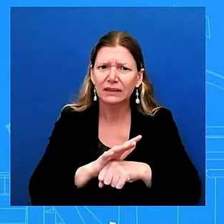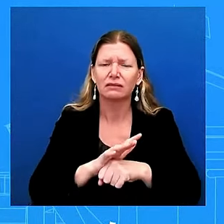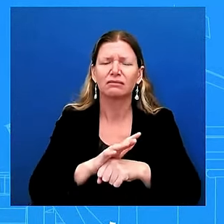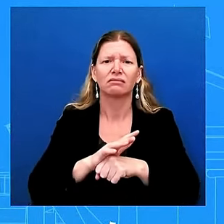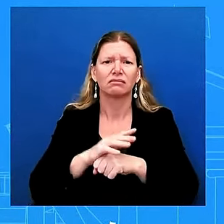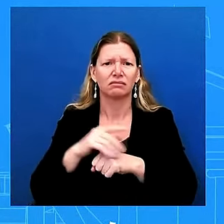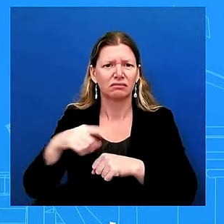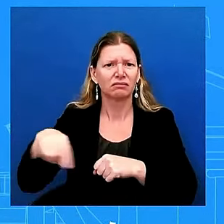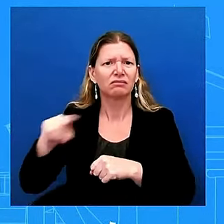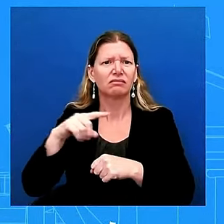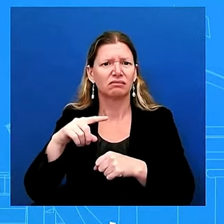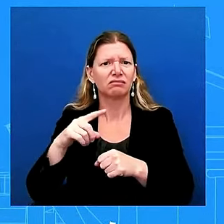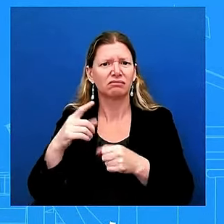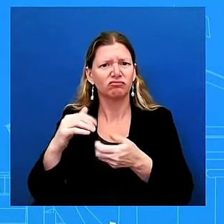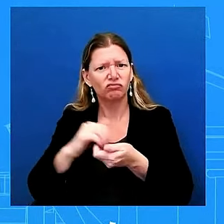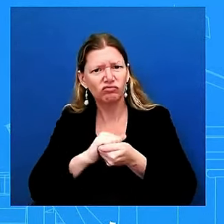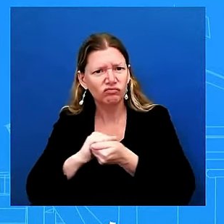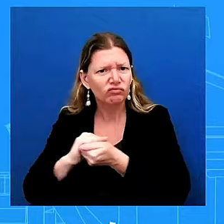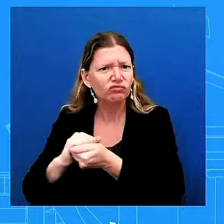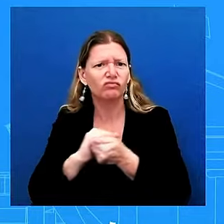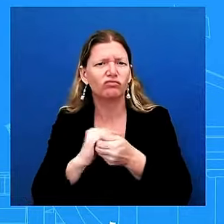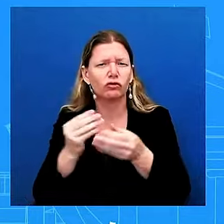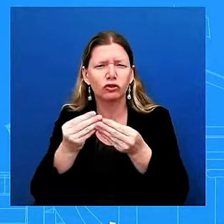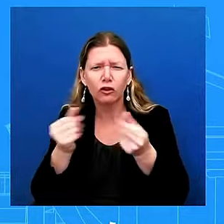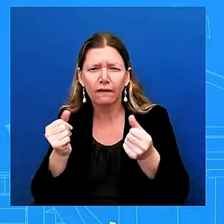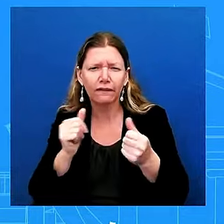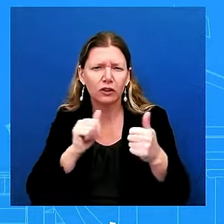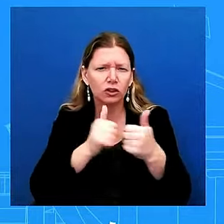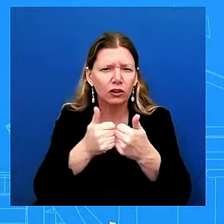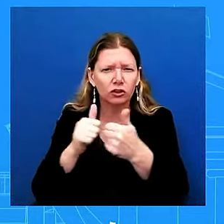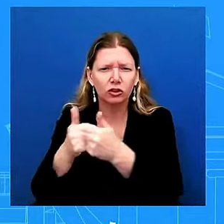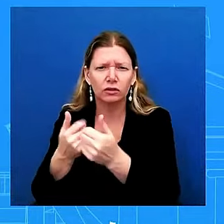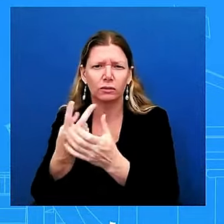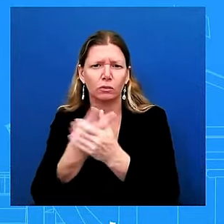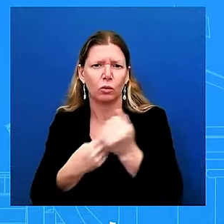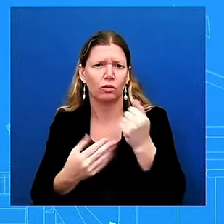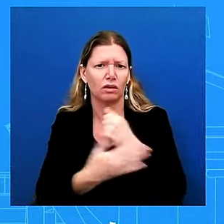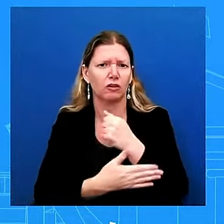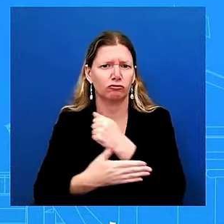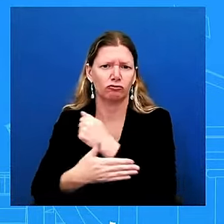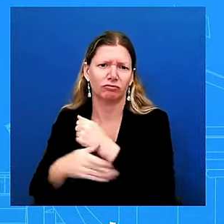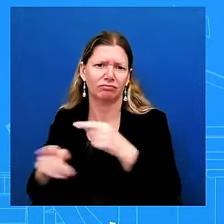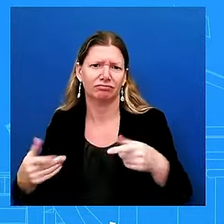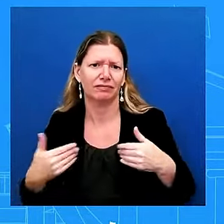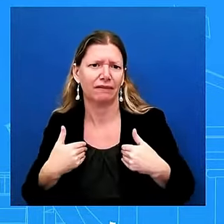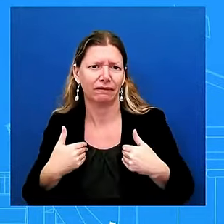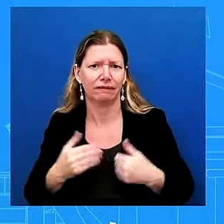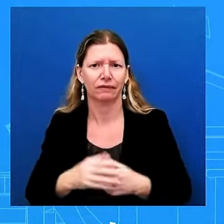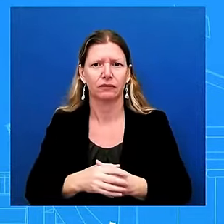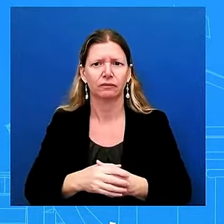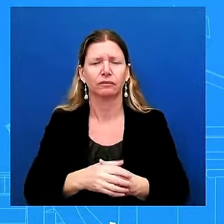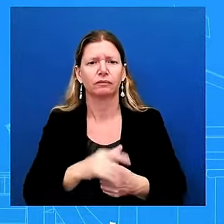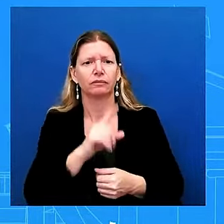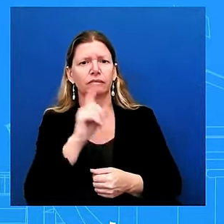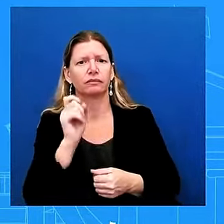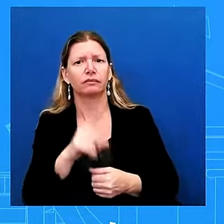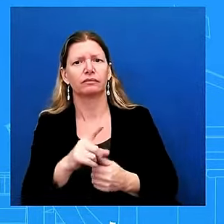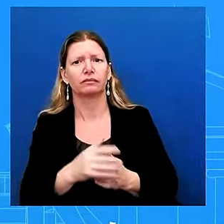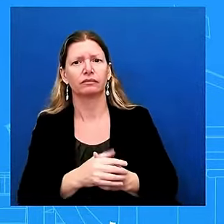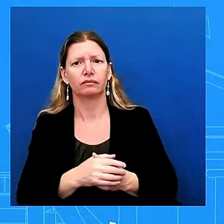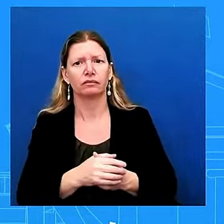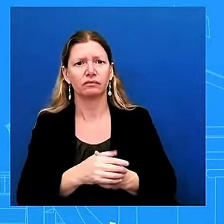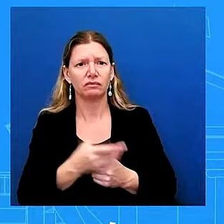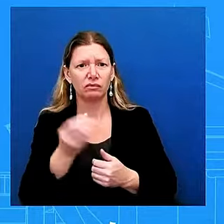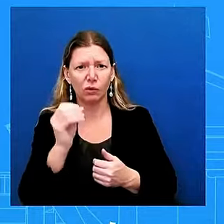countries have so anything on oil buying chances and gold is well rich and also and also yeah